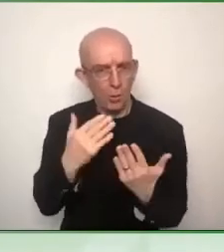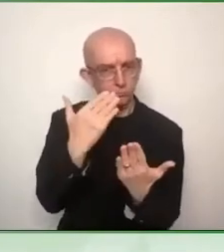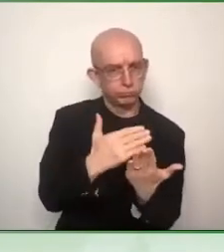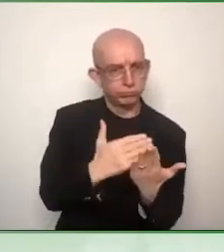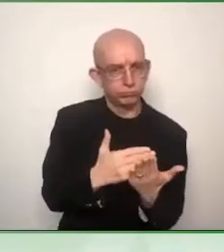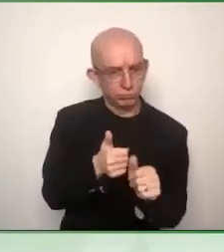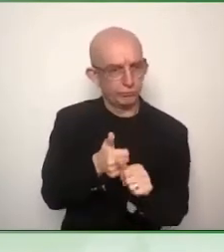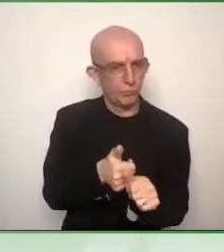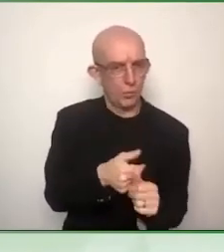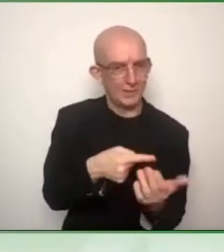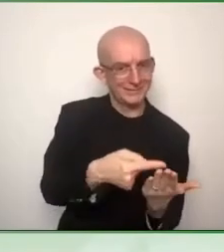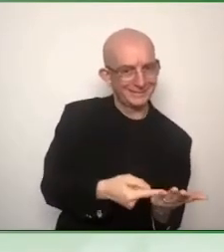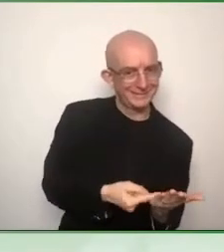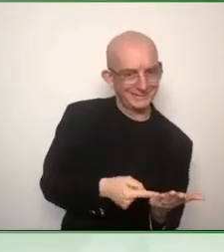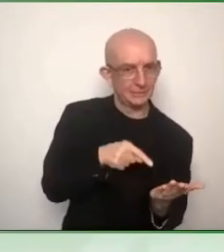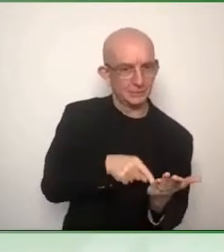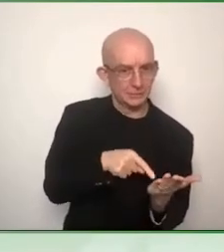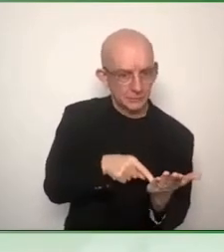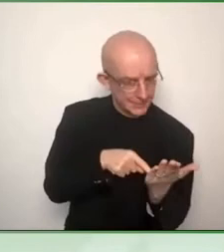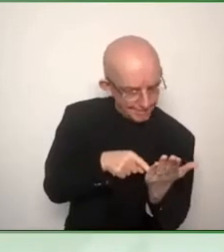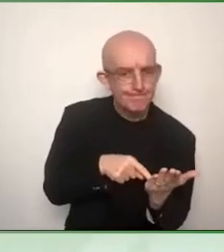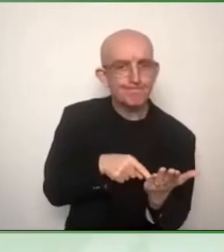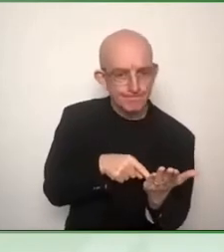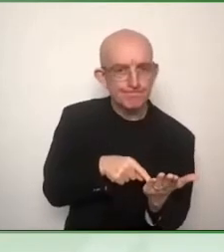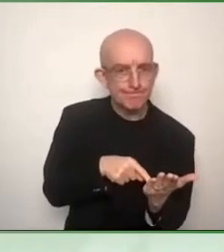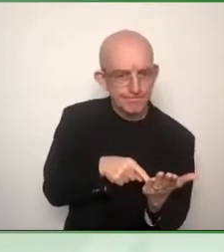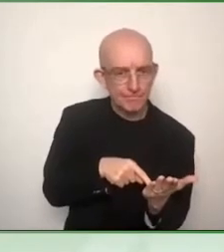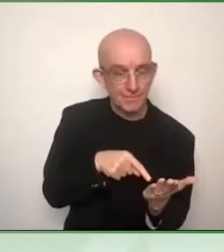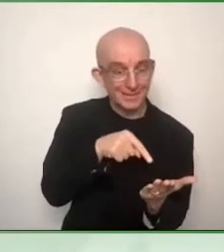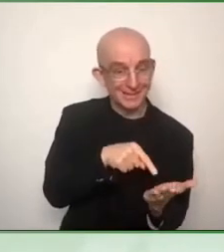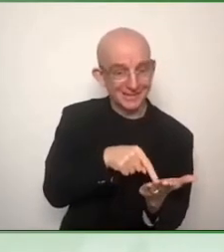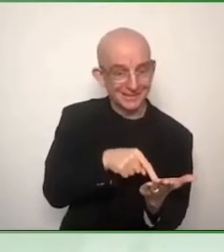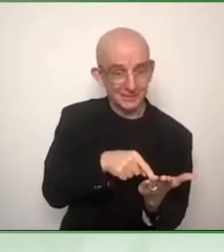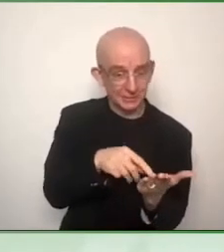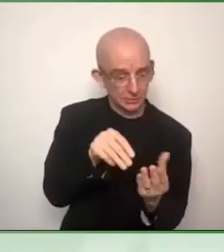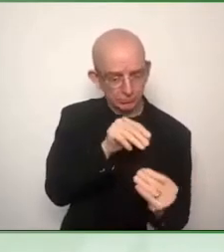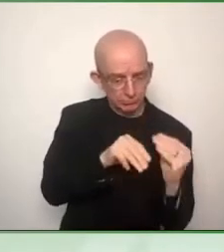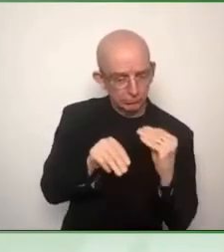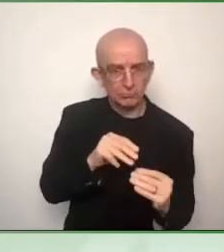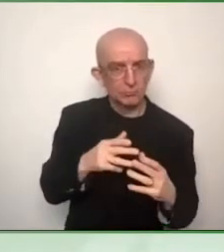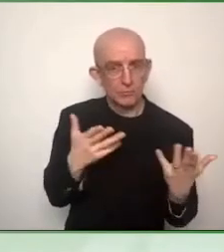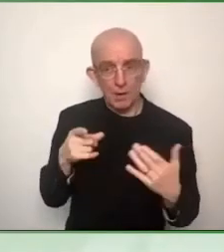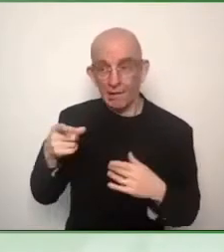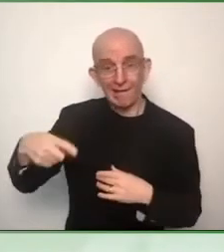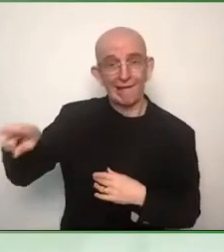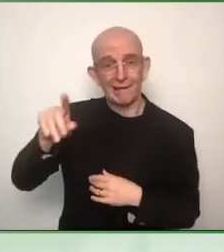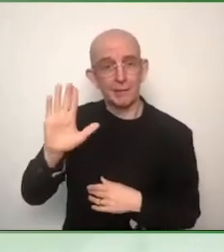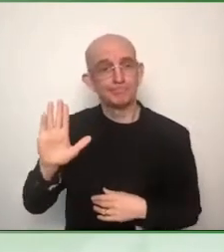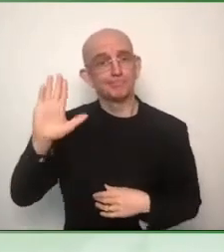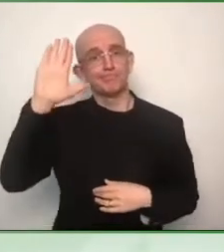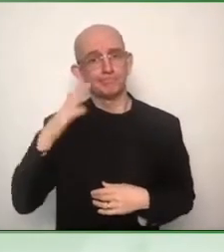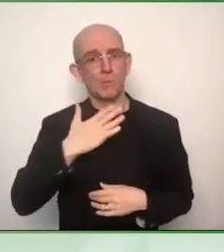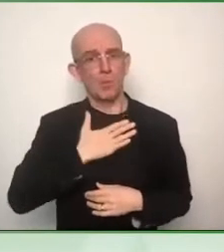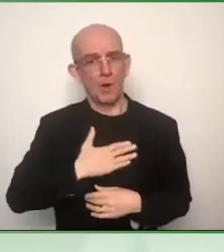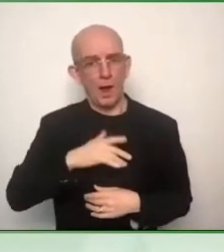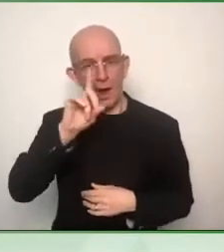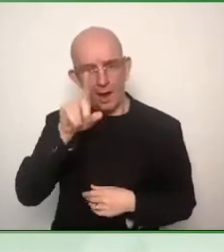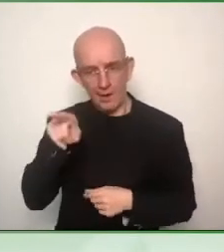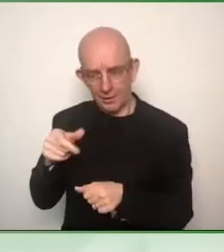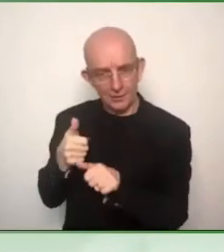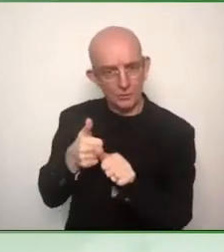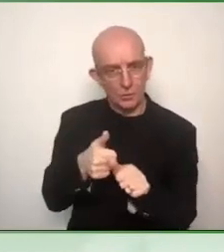accessibility must be taken on board. But it also allows